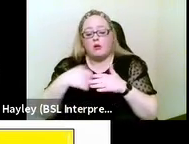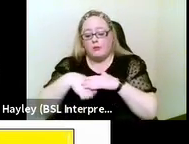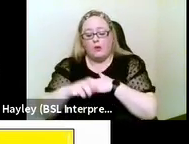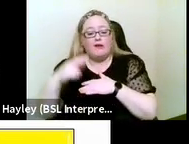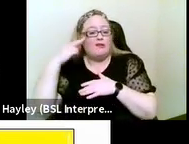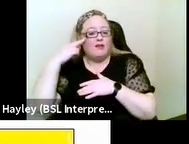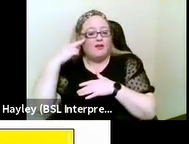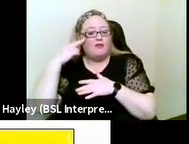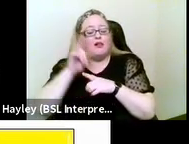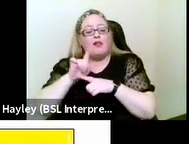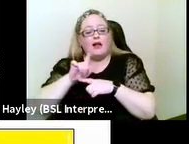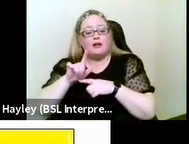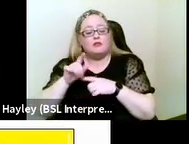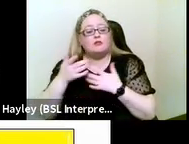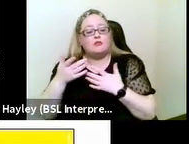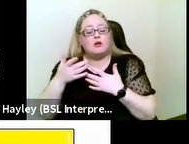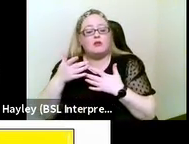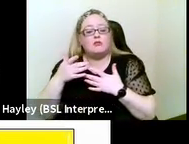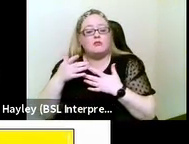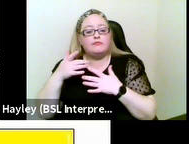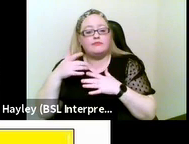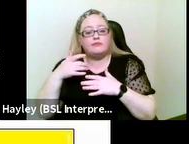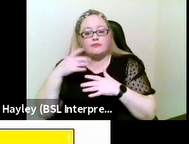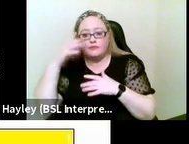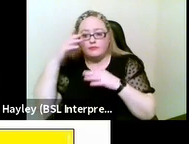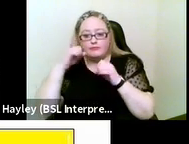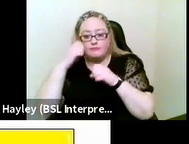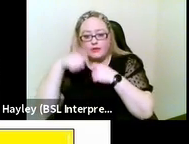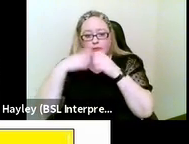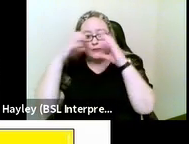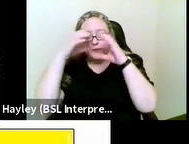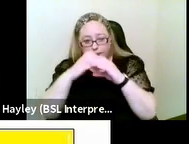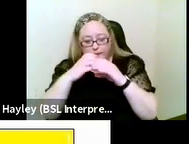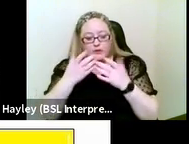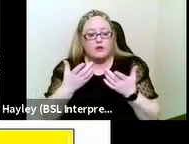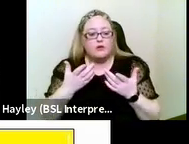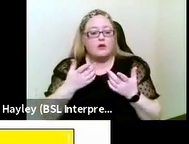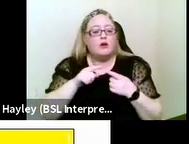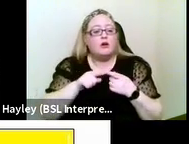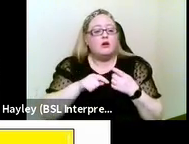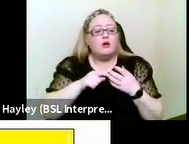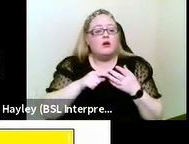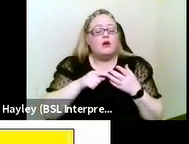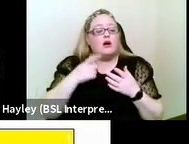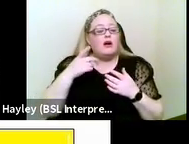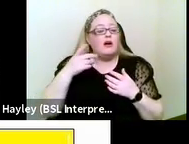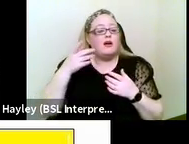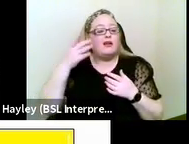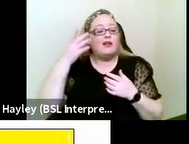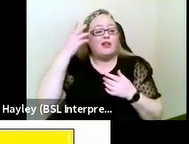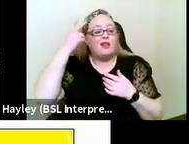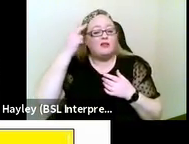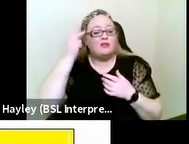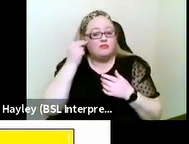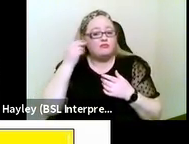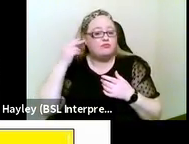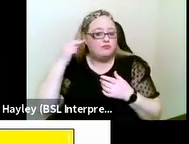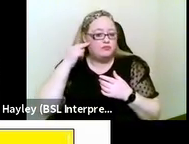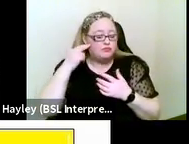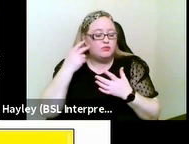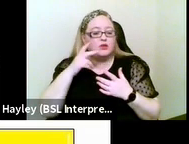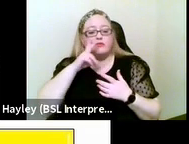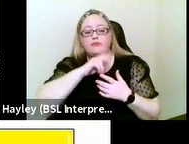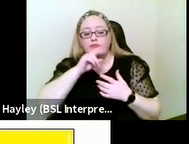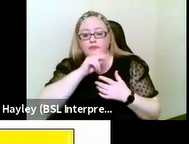and subsequently acquire visual impairment, those who are hearing impaired or deaf using oral